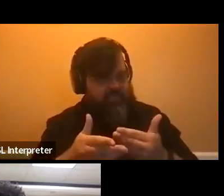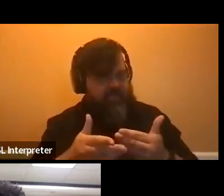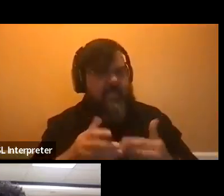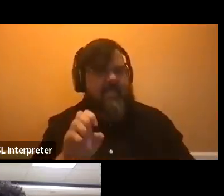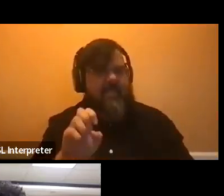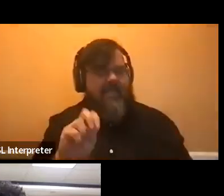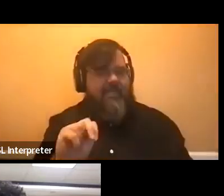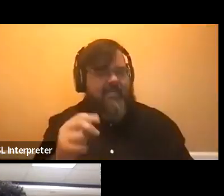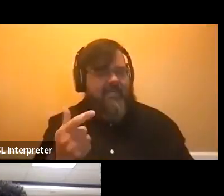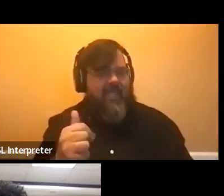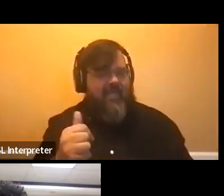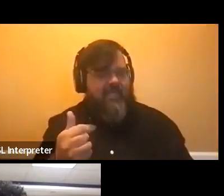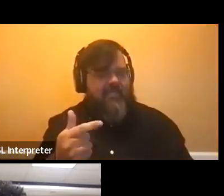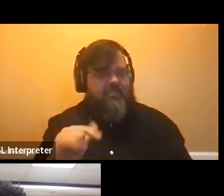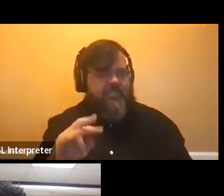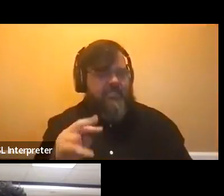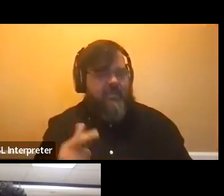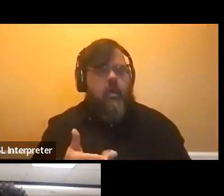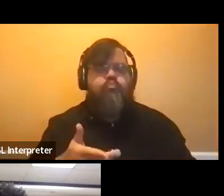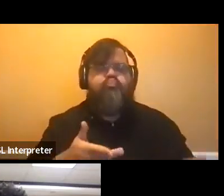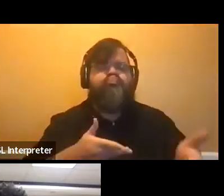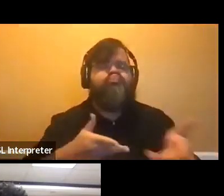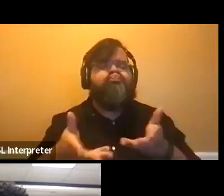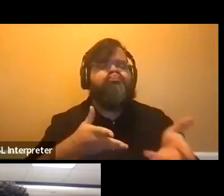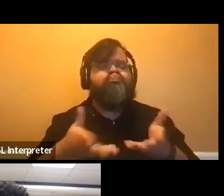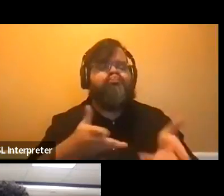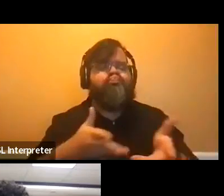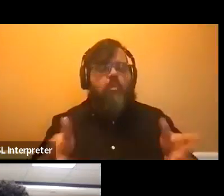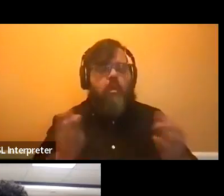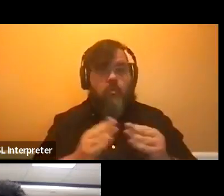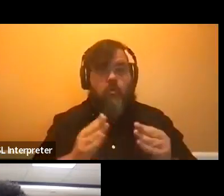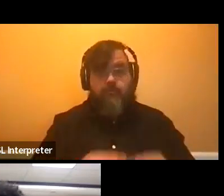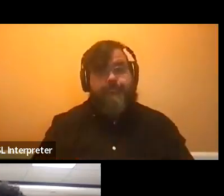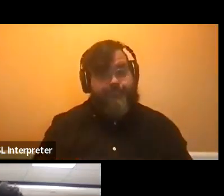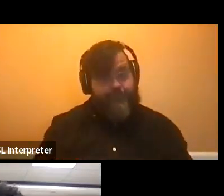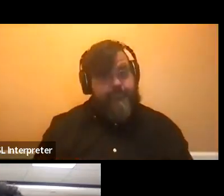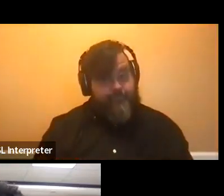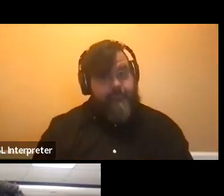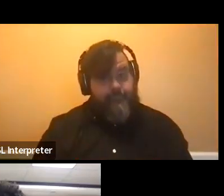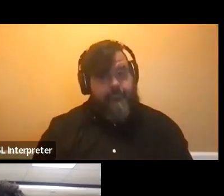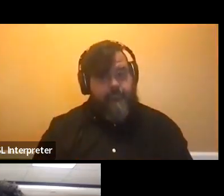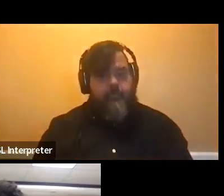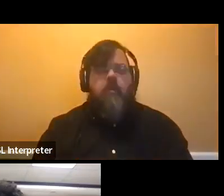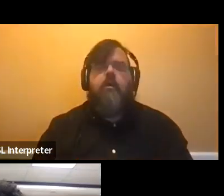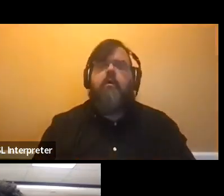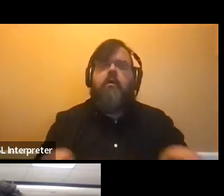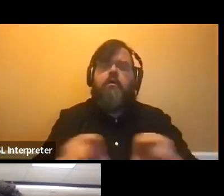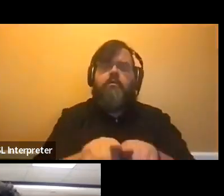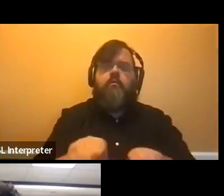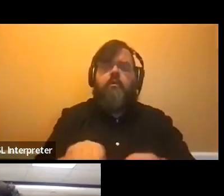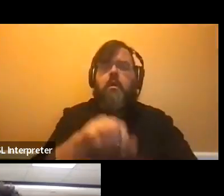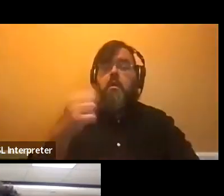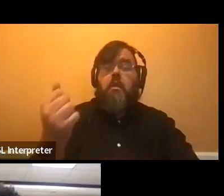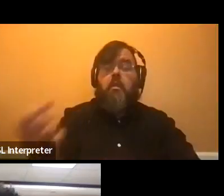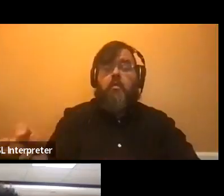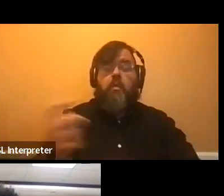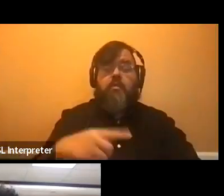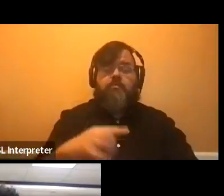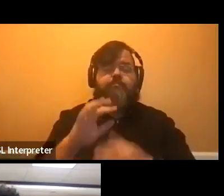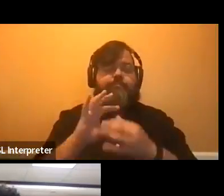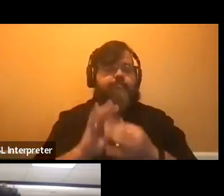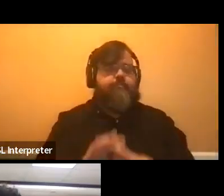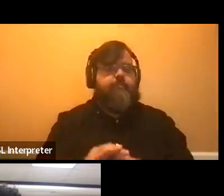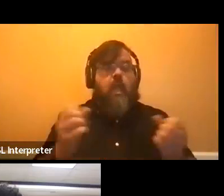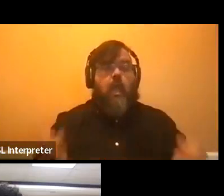Another question that I hear a lot is about how many classes you are required to take as an honors student per